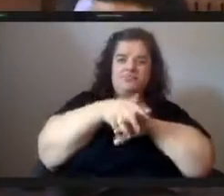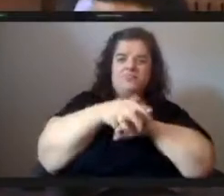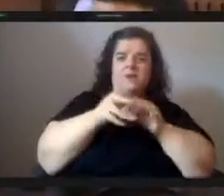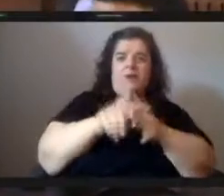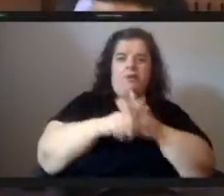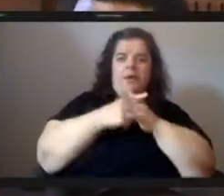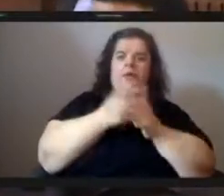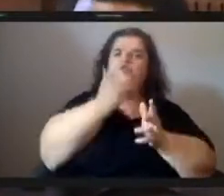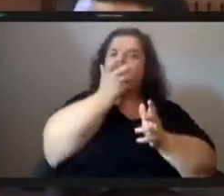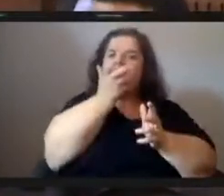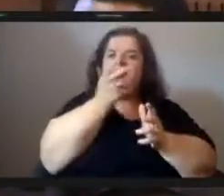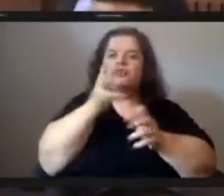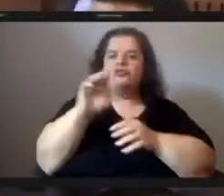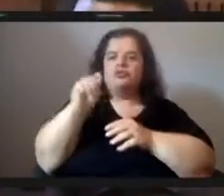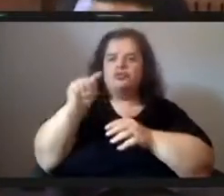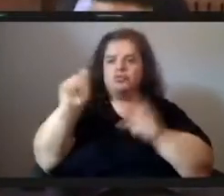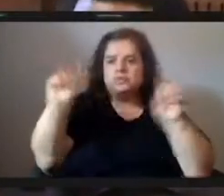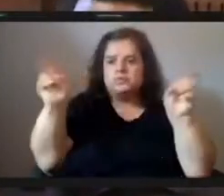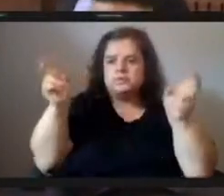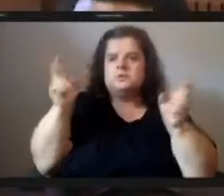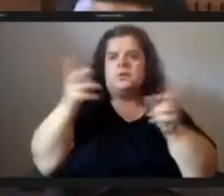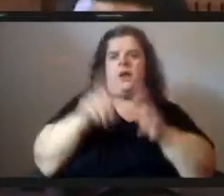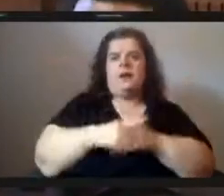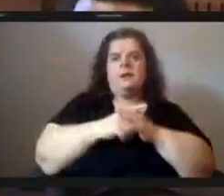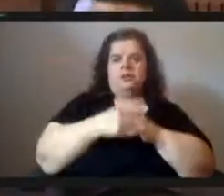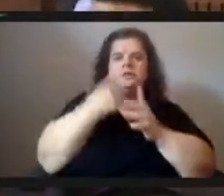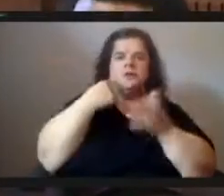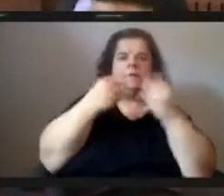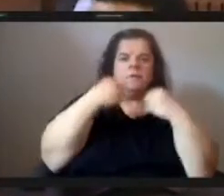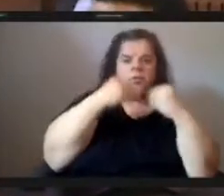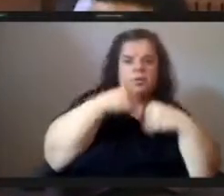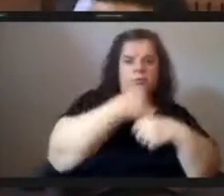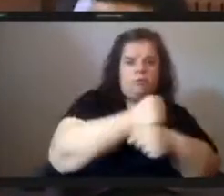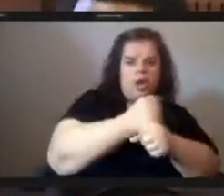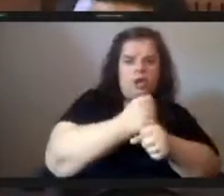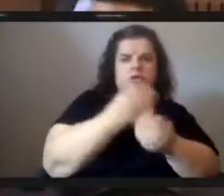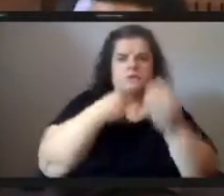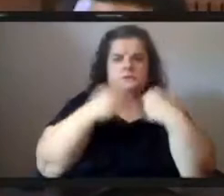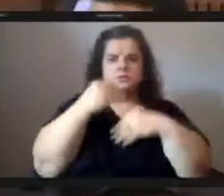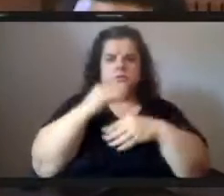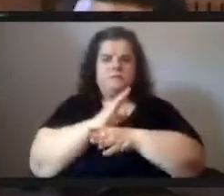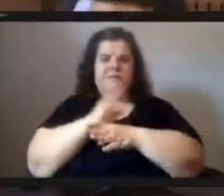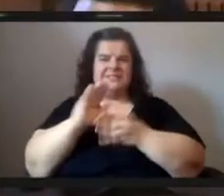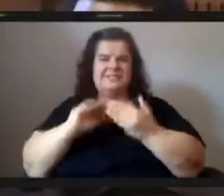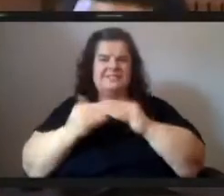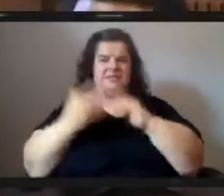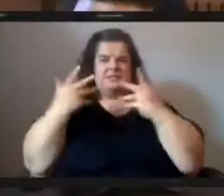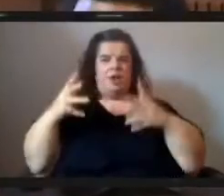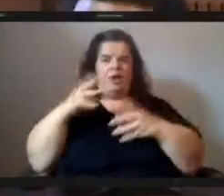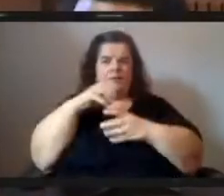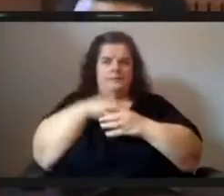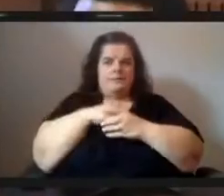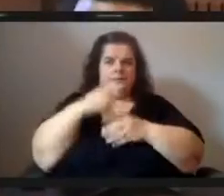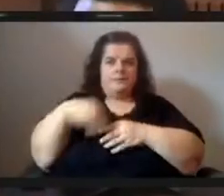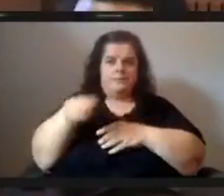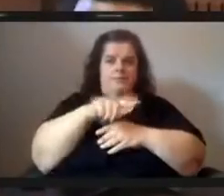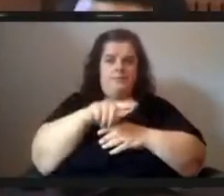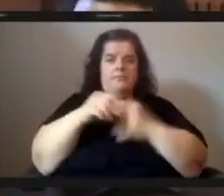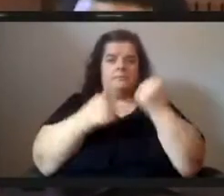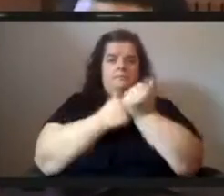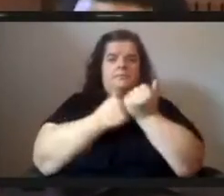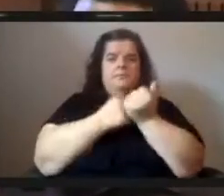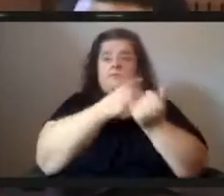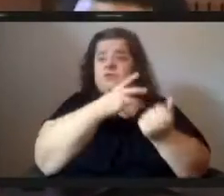support for food production and food businesses the city already plays a role you guys support farmers